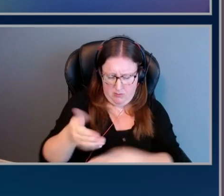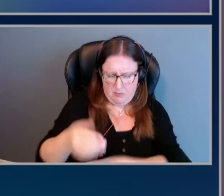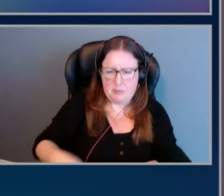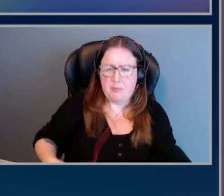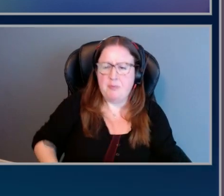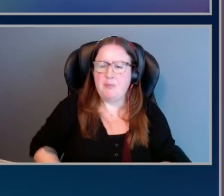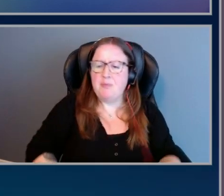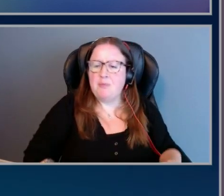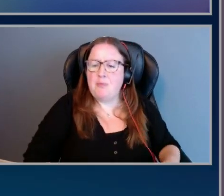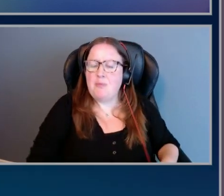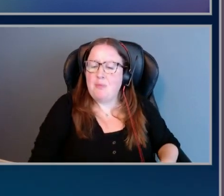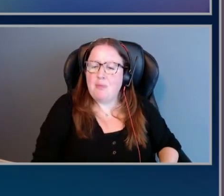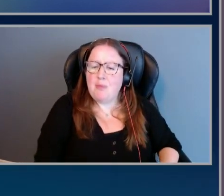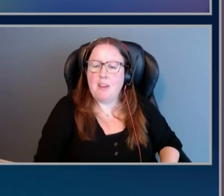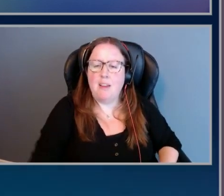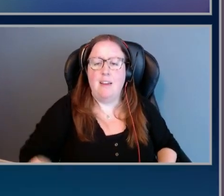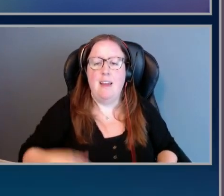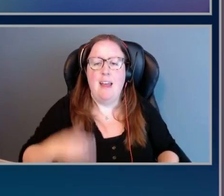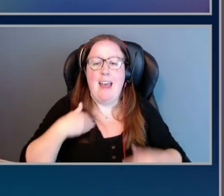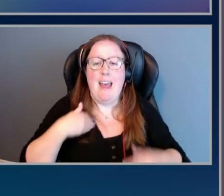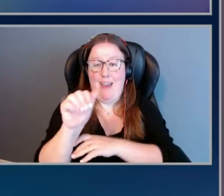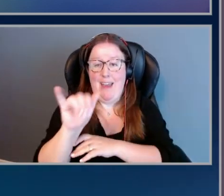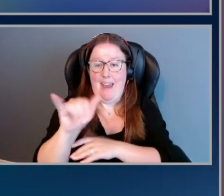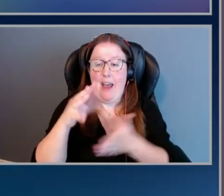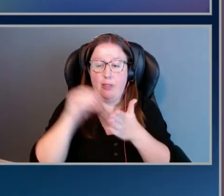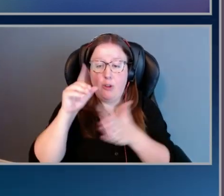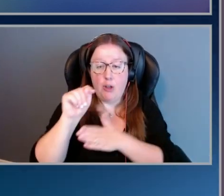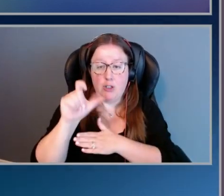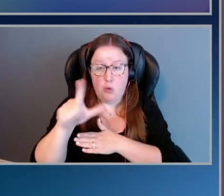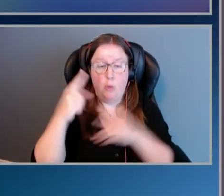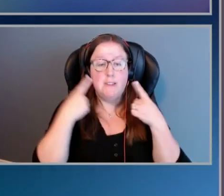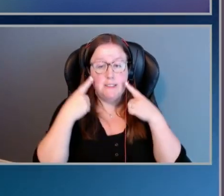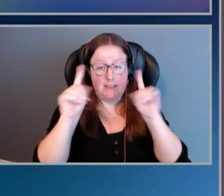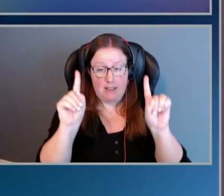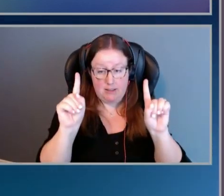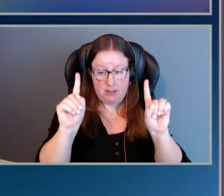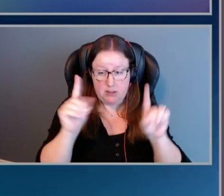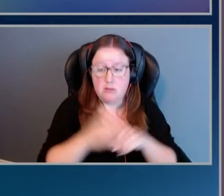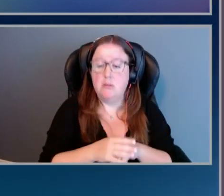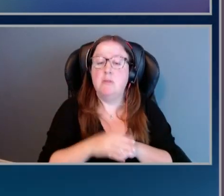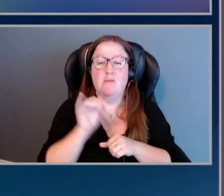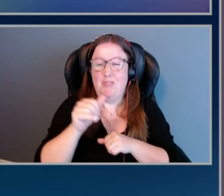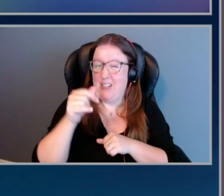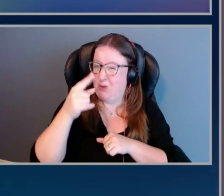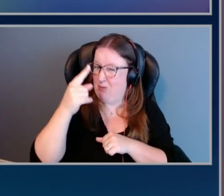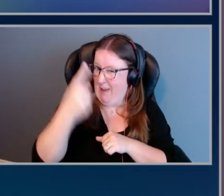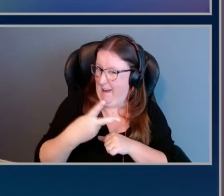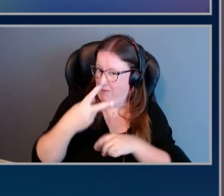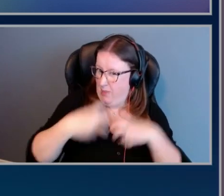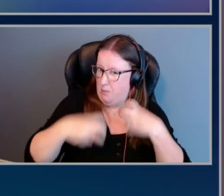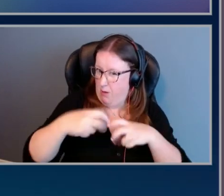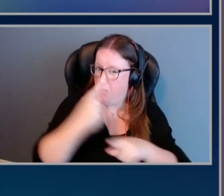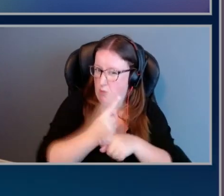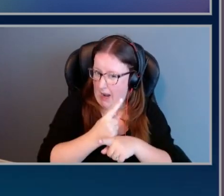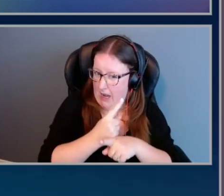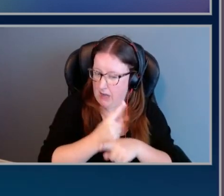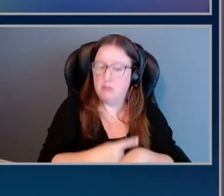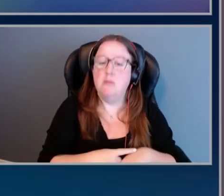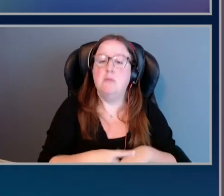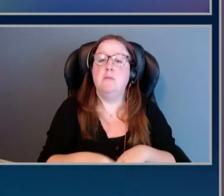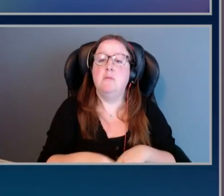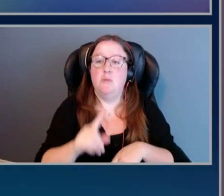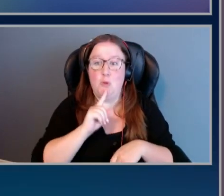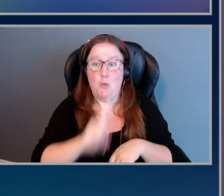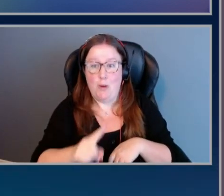Okay. We've this AI learning tool, huge success, but that's only half the problem, right? Like, I think to really be a